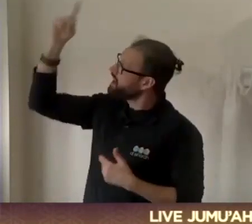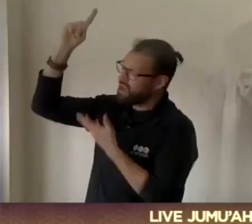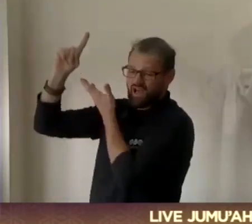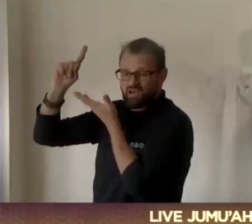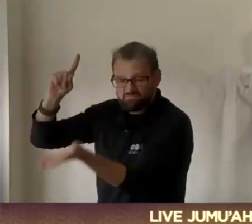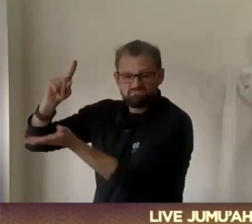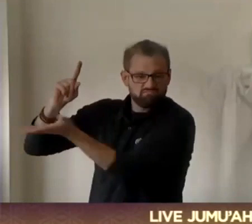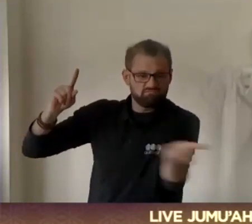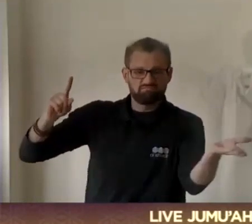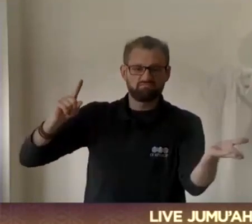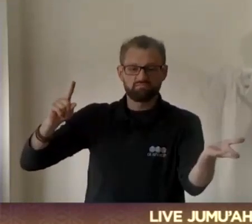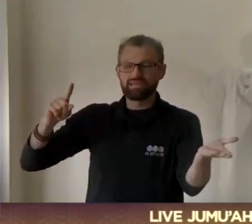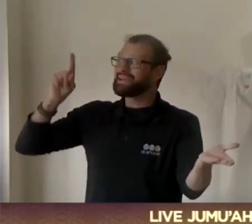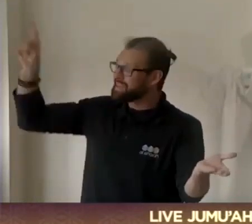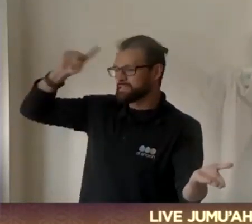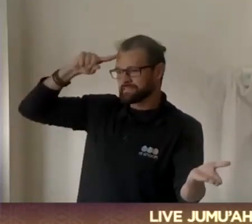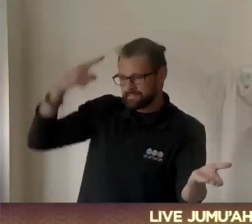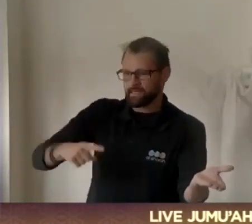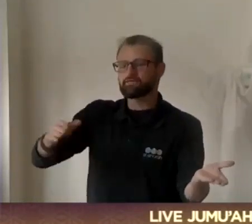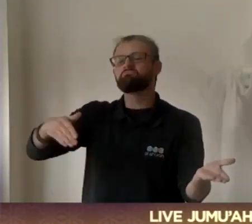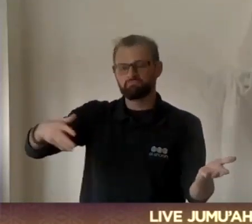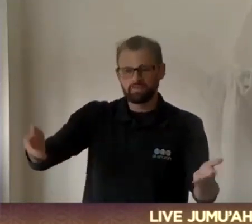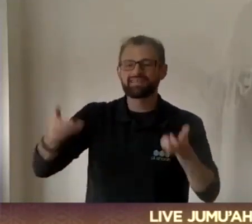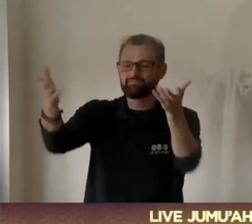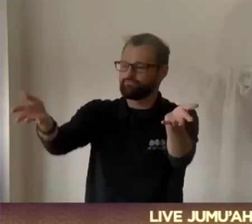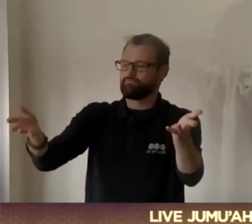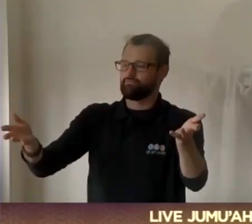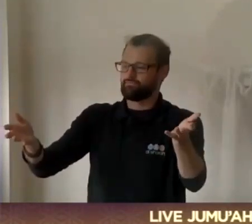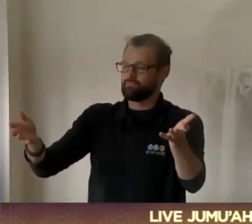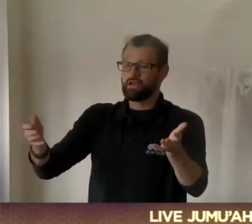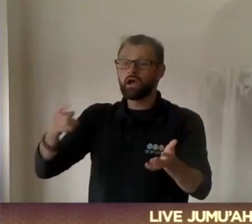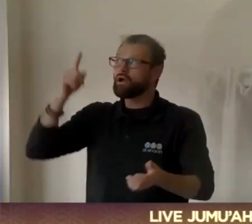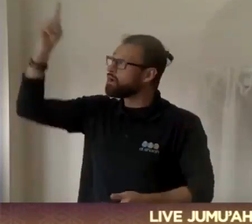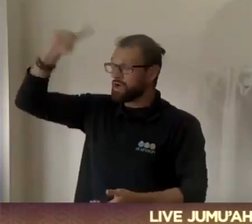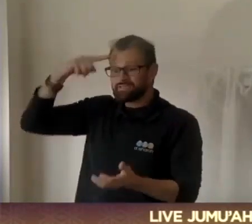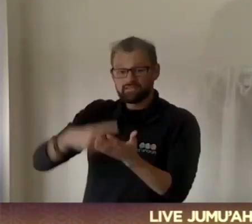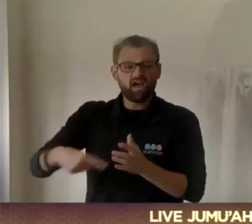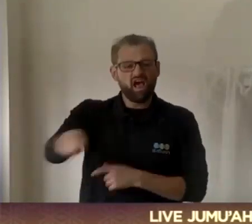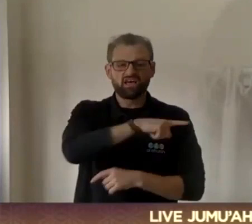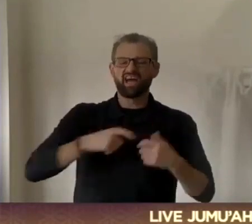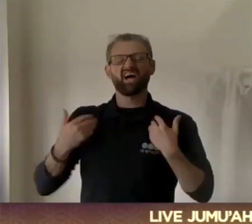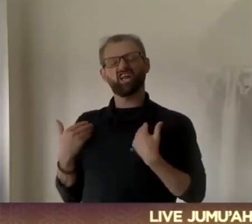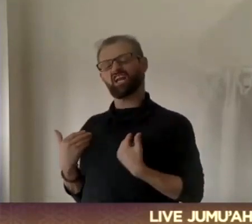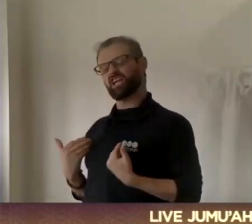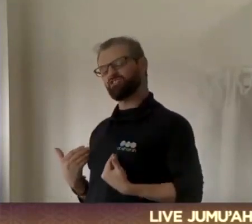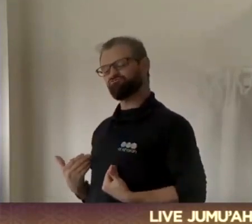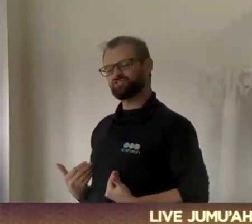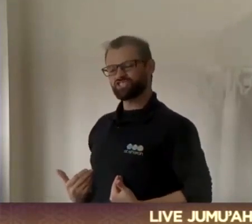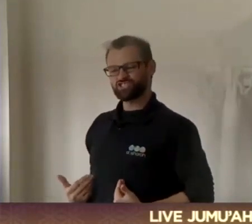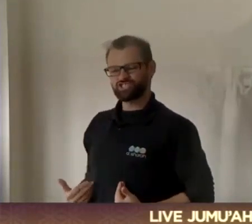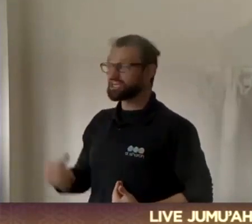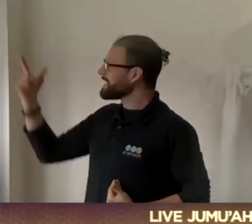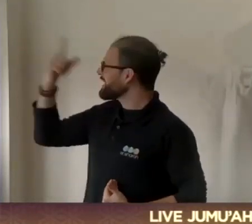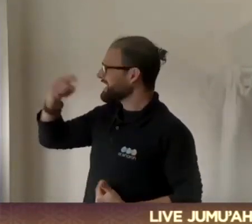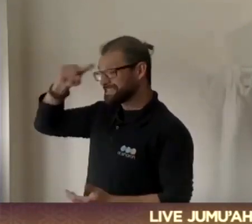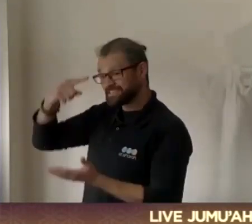is up to Allah. If He wanted, He could have made all of us wealthy. If He wanted, He could have had no